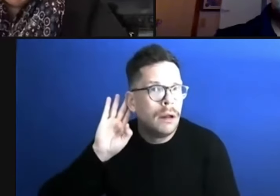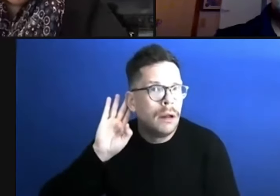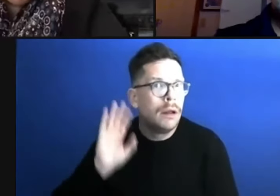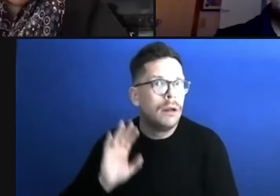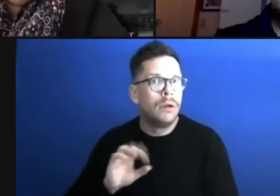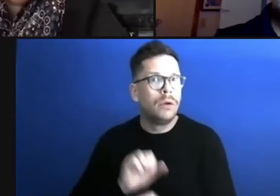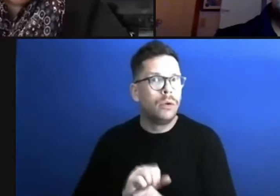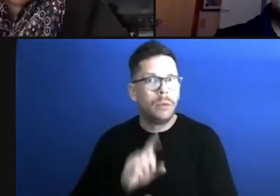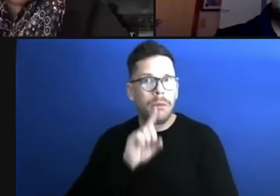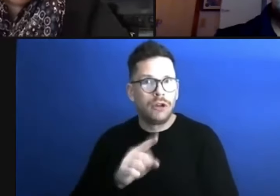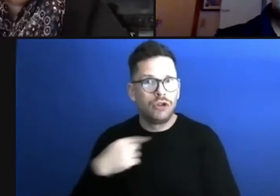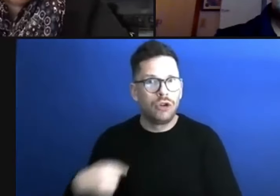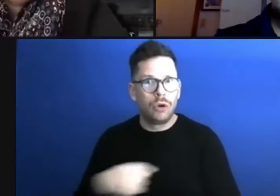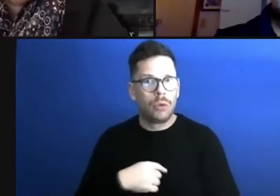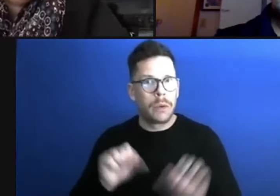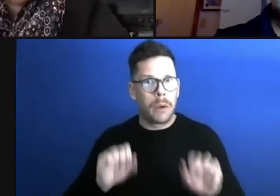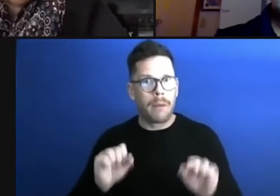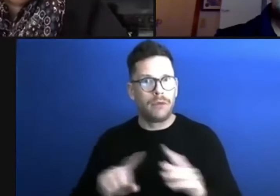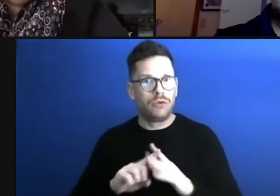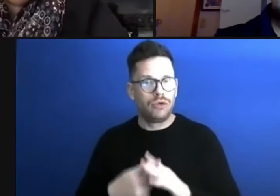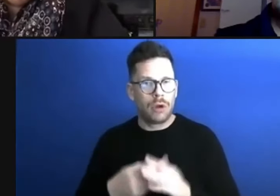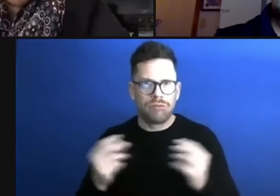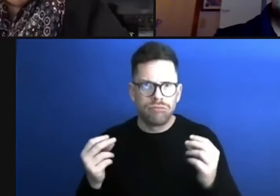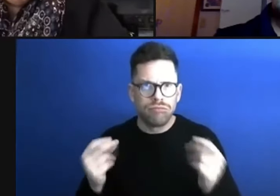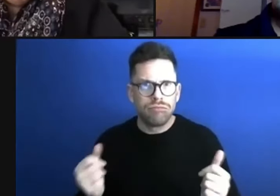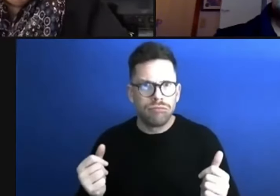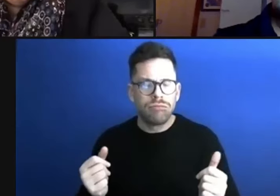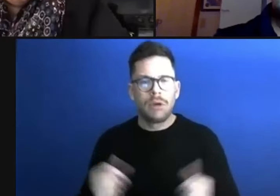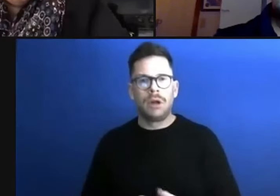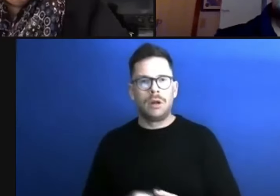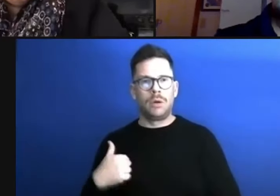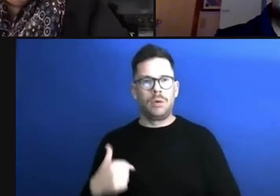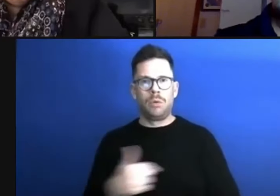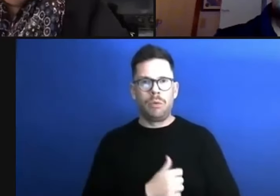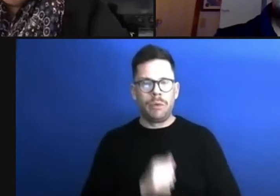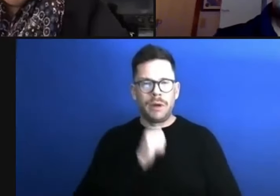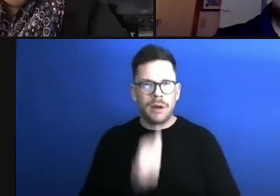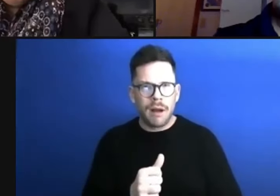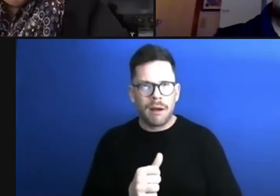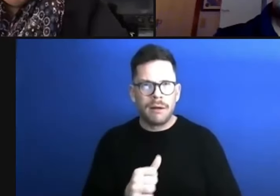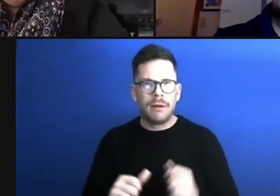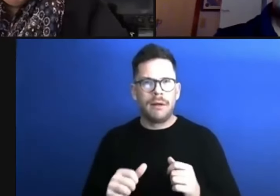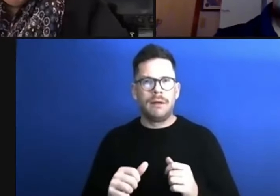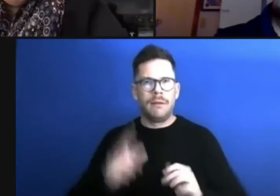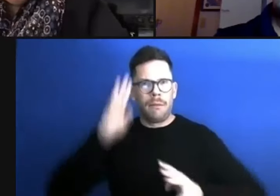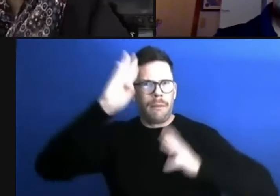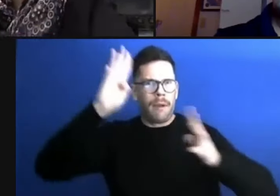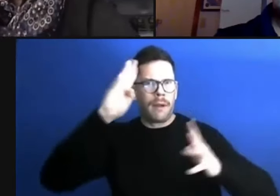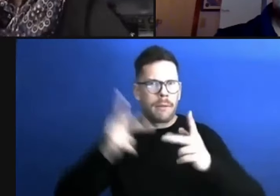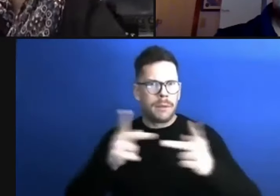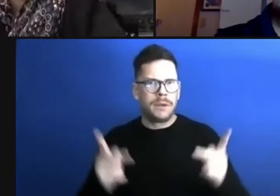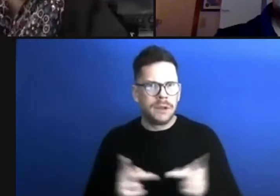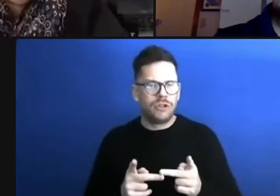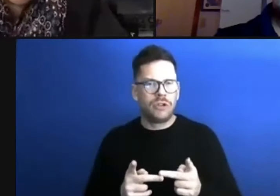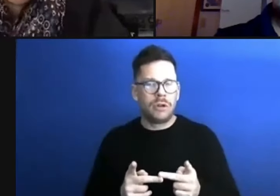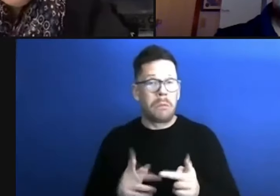we were able to stop this. that's important because we didn't cut position in the operational budget to do this in any shape of the form. we did is we took